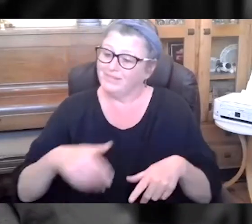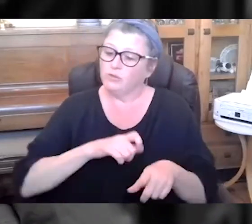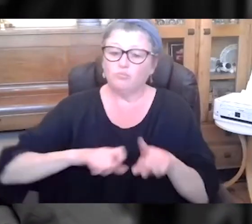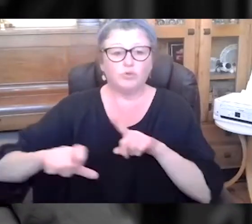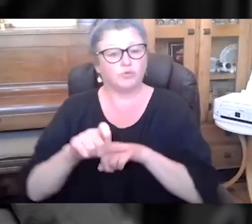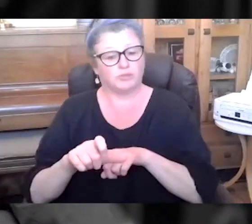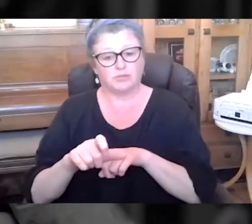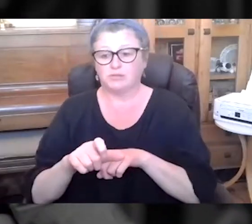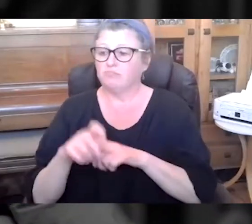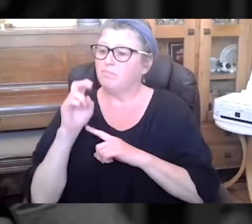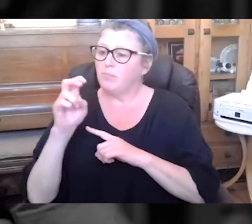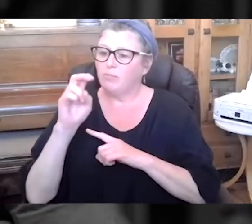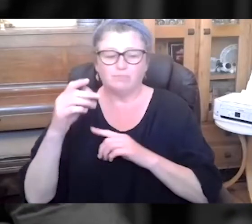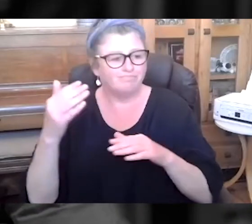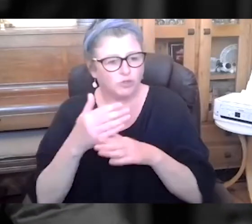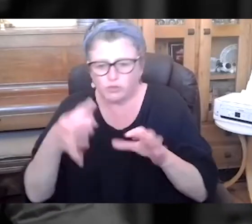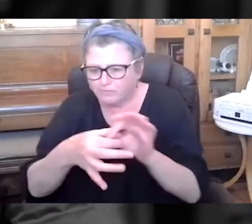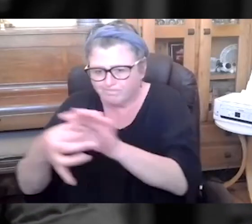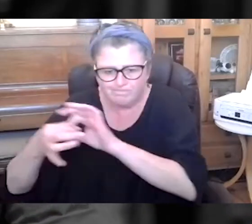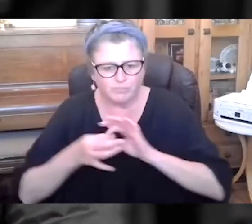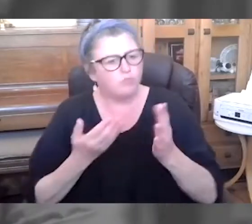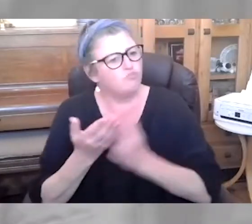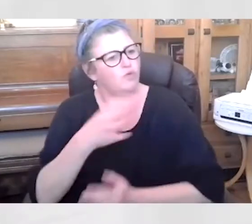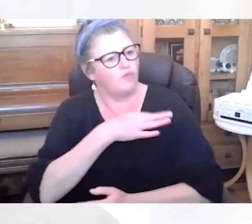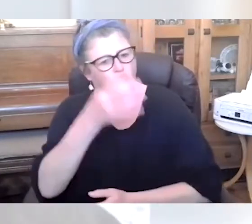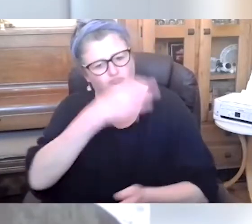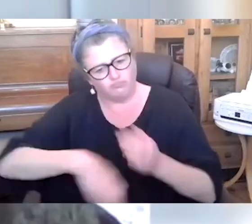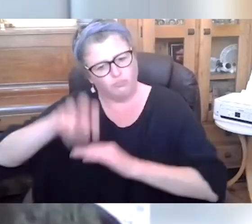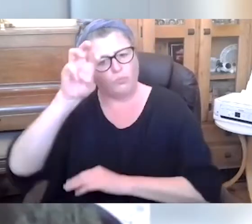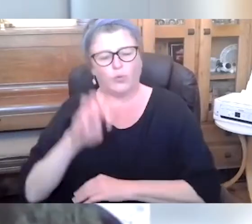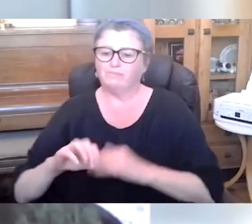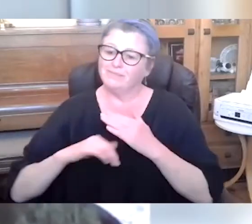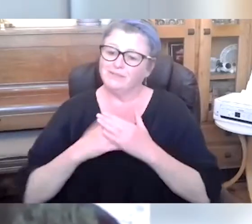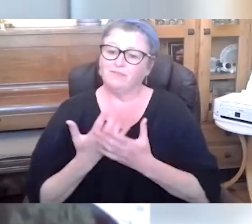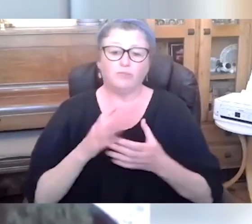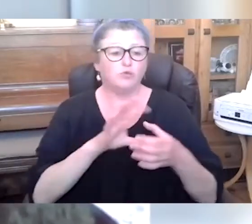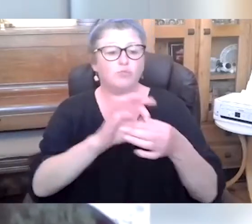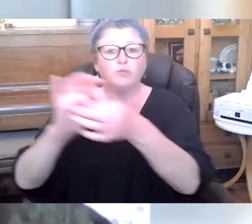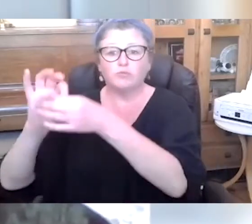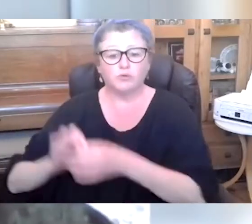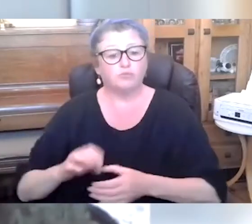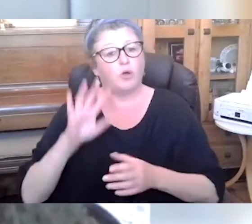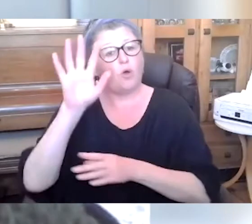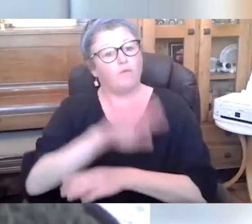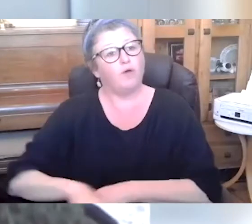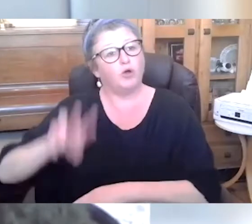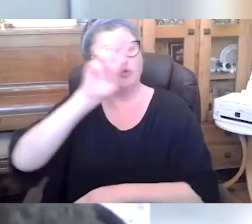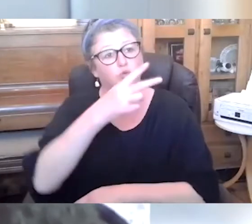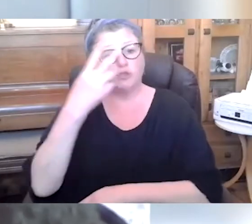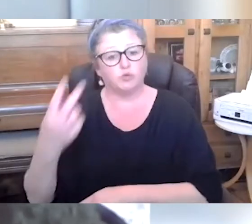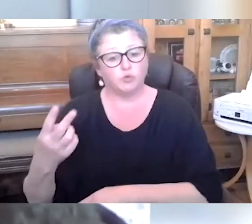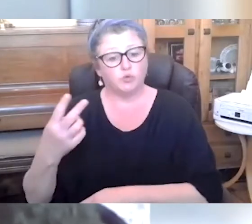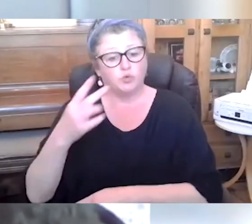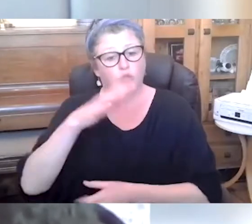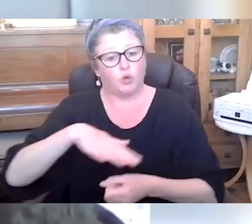mobile social action through volunteering across Wales. We are developing networks across the 22 local authority areas in Wales